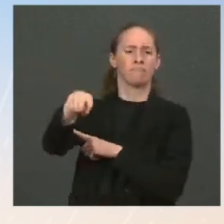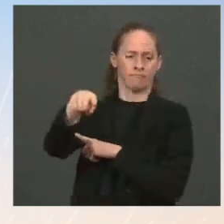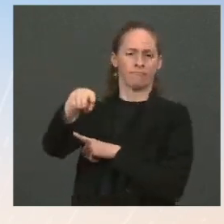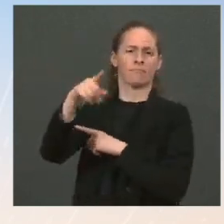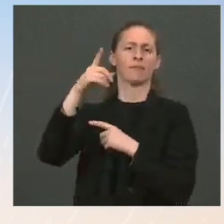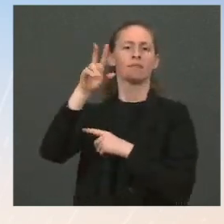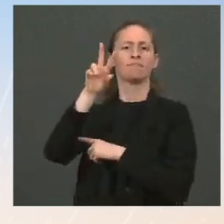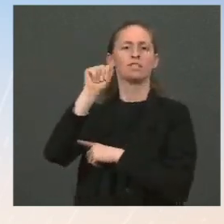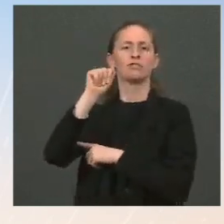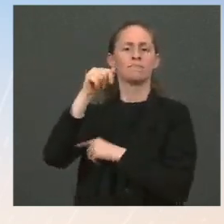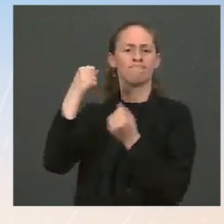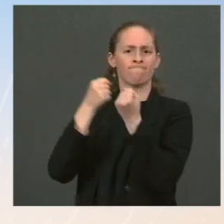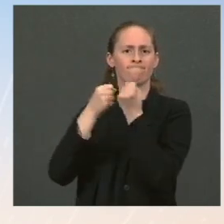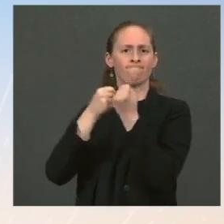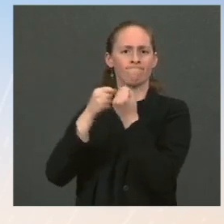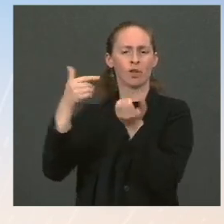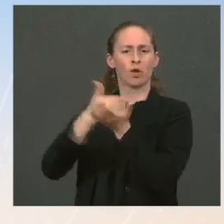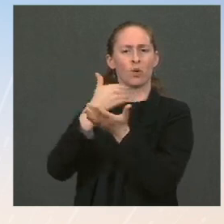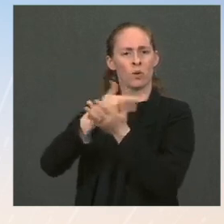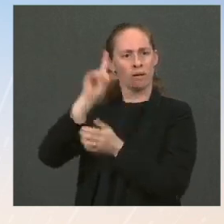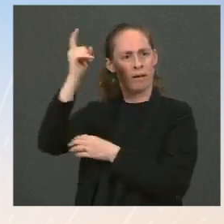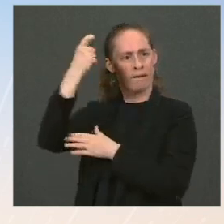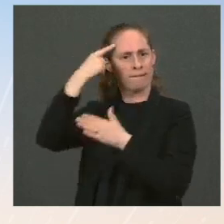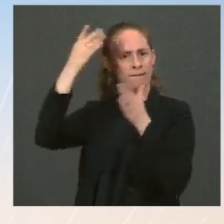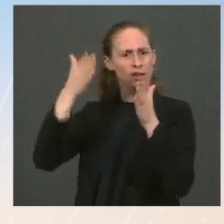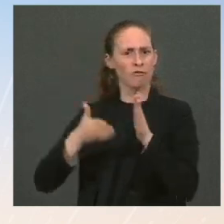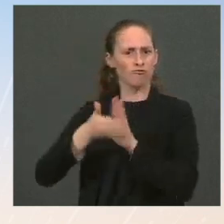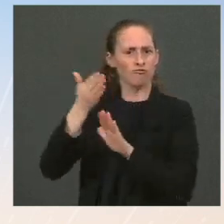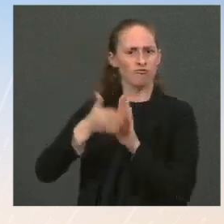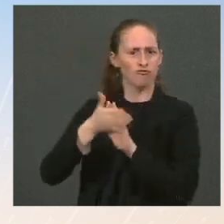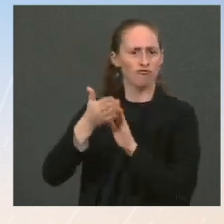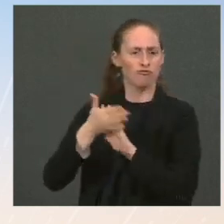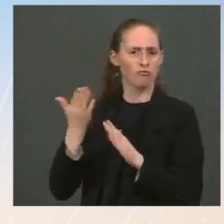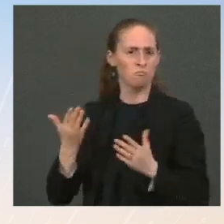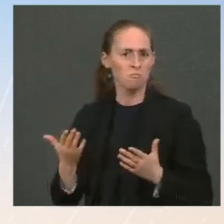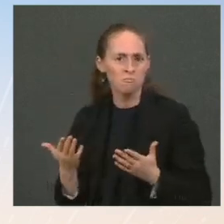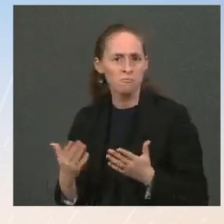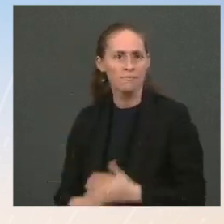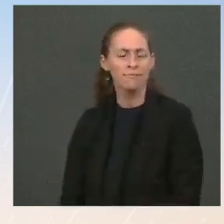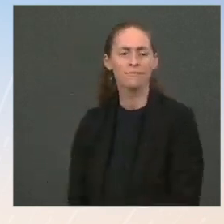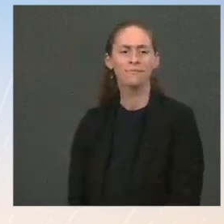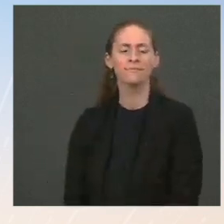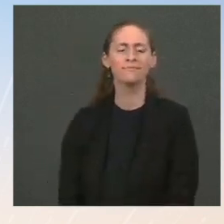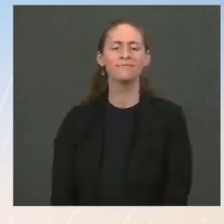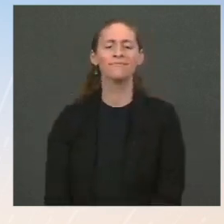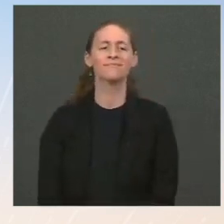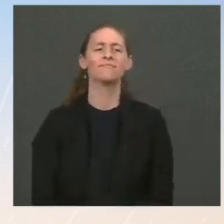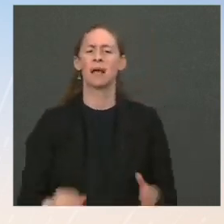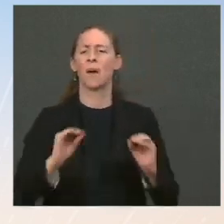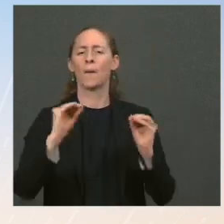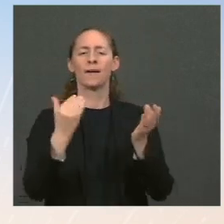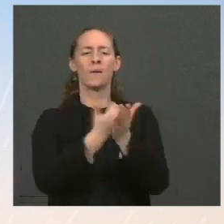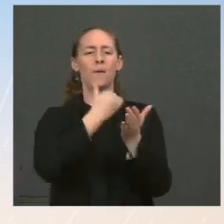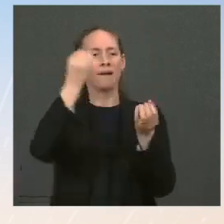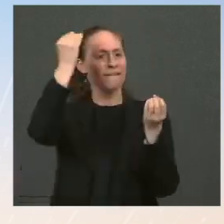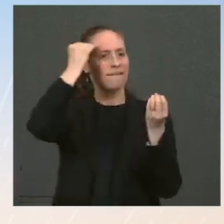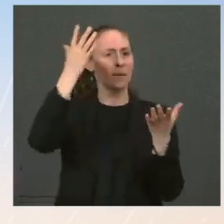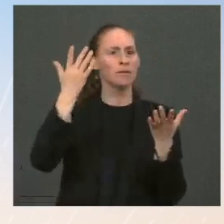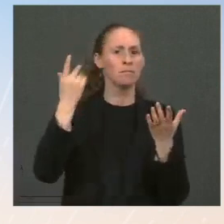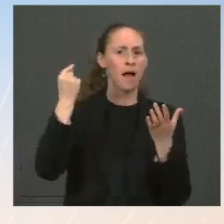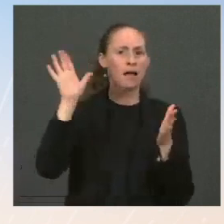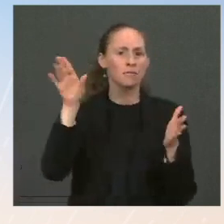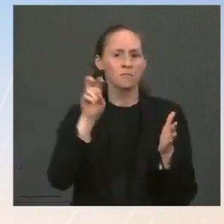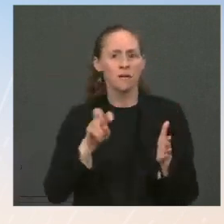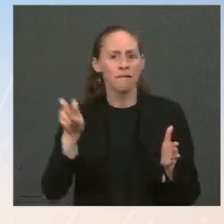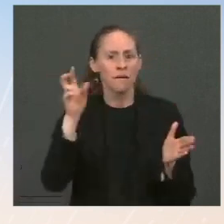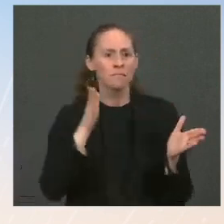Virginia or if the campaign for McAuliffe has even asked to come? I don't have any updates on travel. I would expect we will